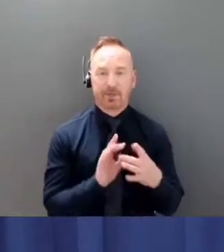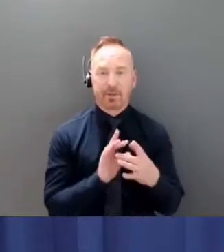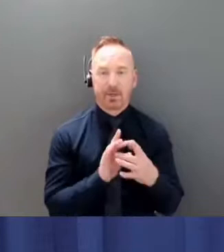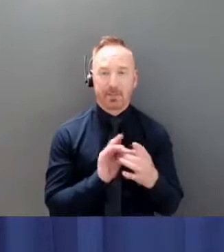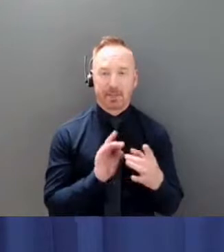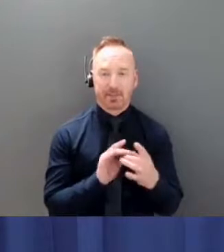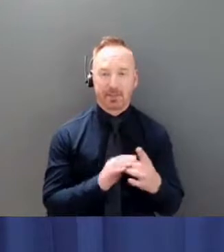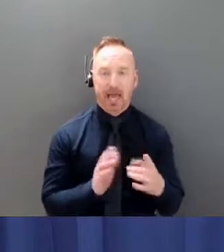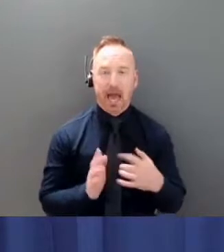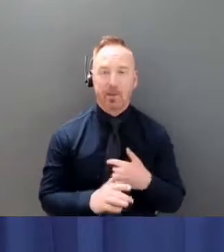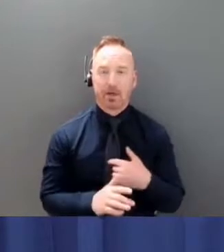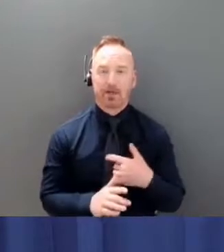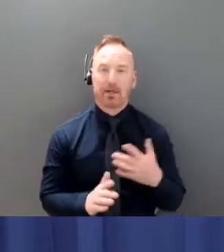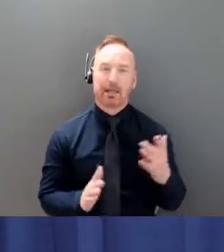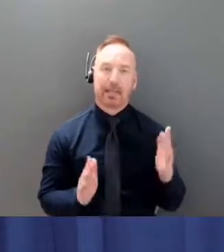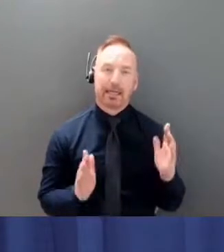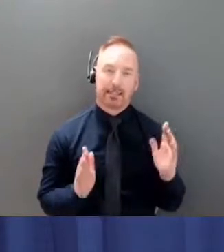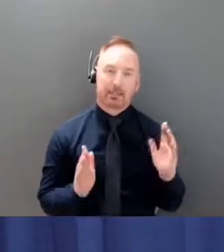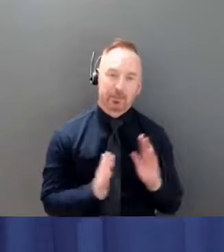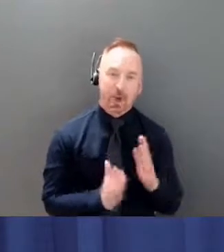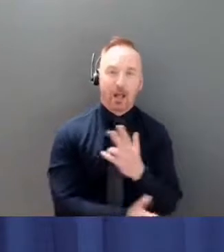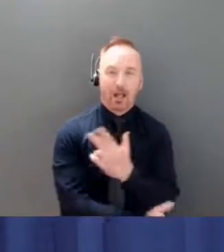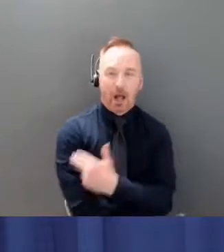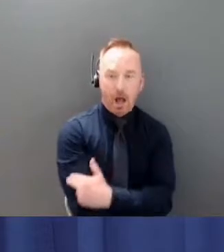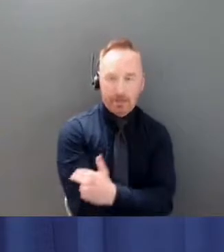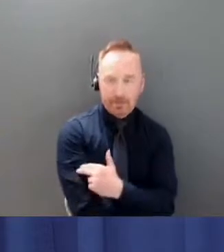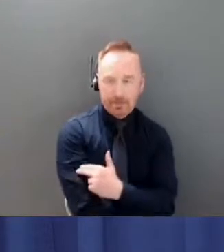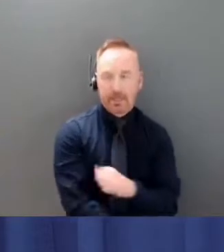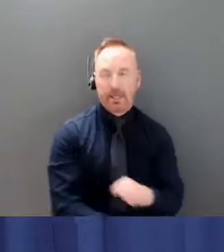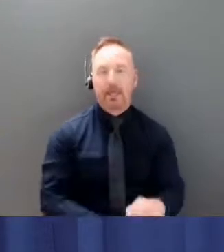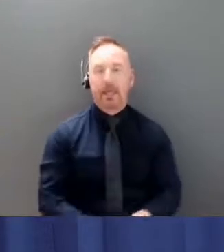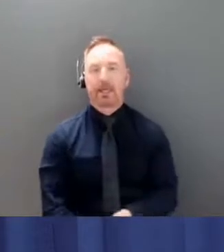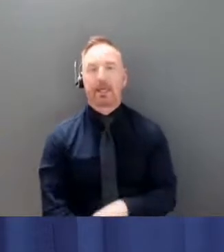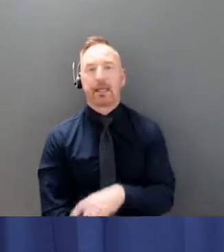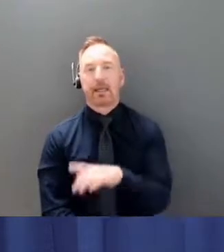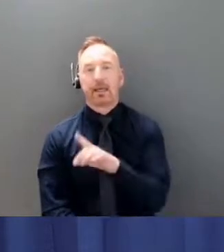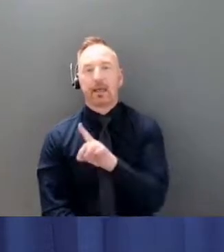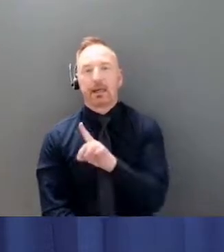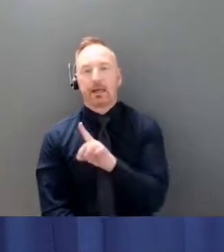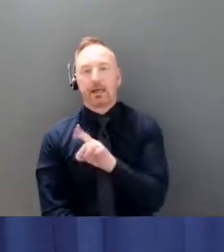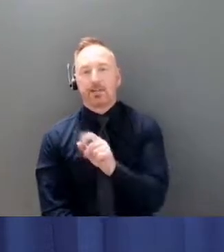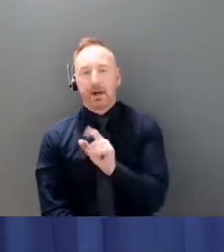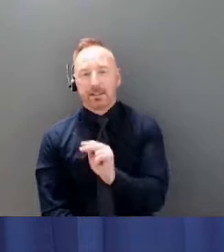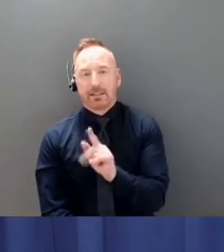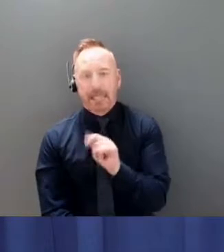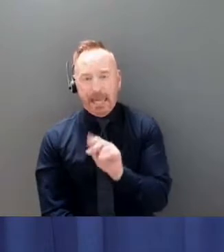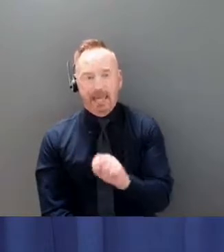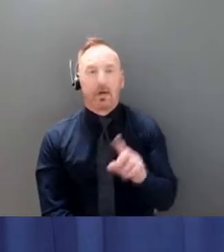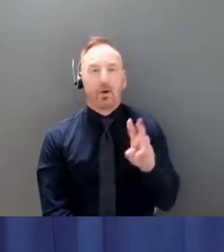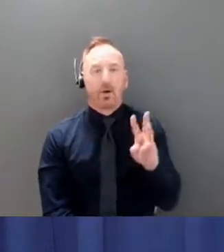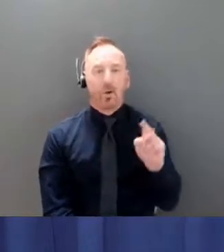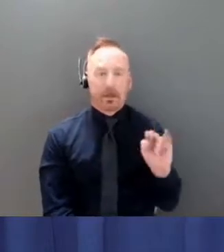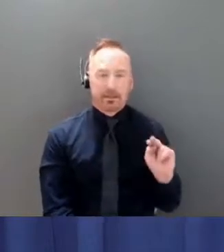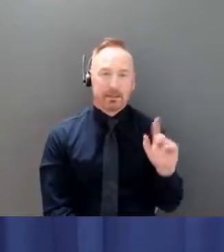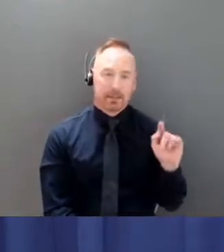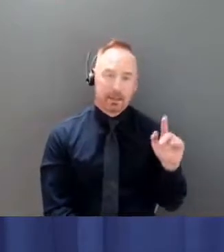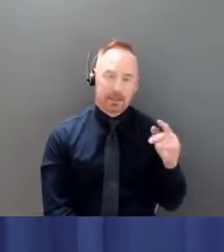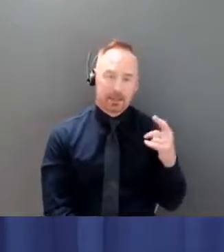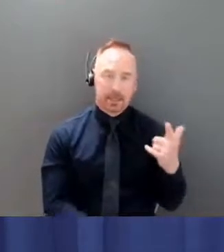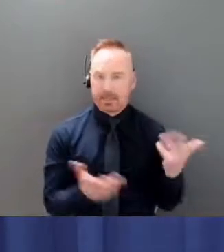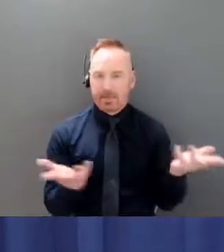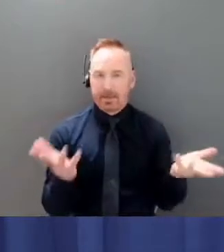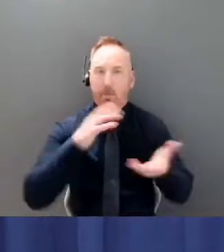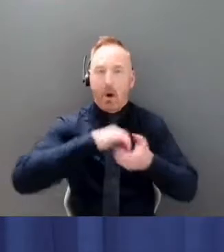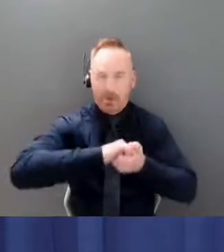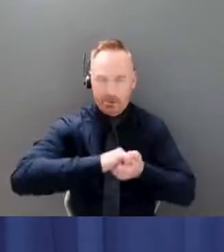and our big small communities in Watson and Dawson Lake, which have been so such instrumental partners as as